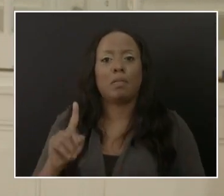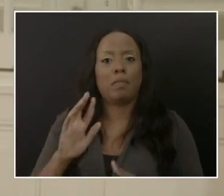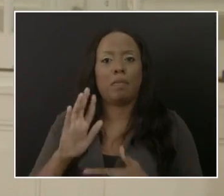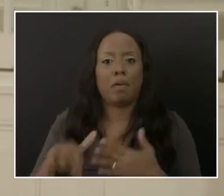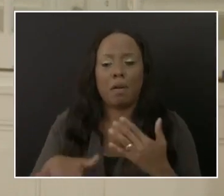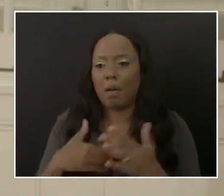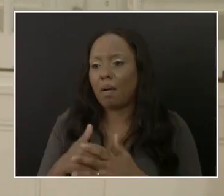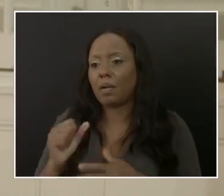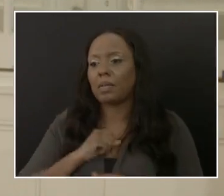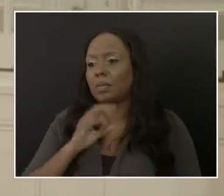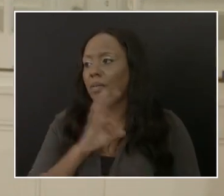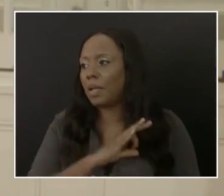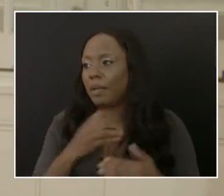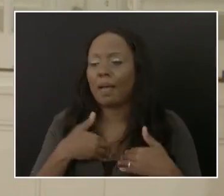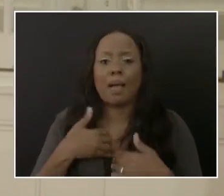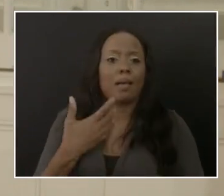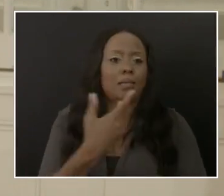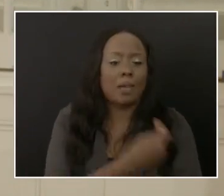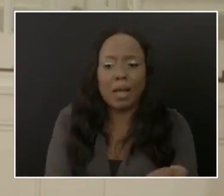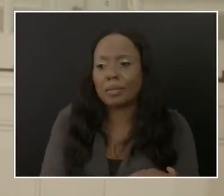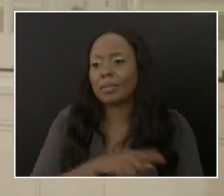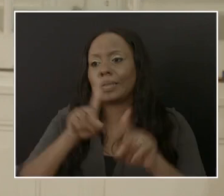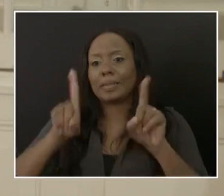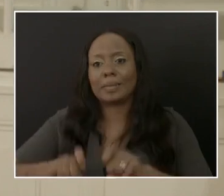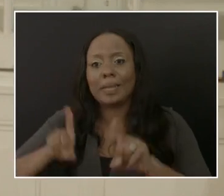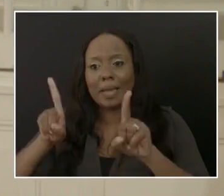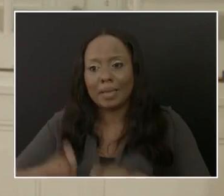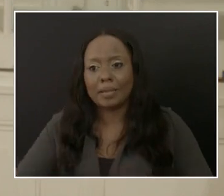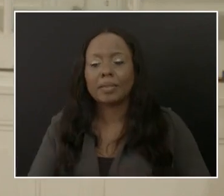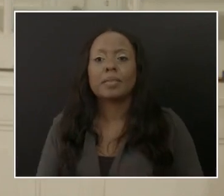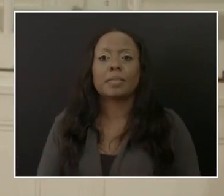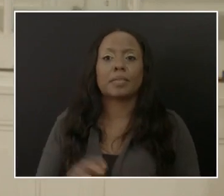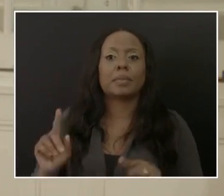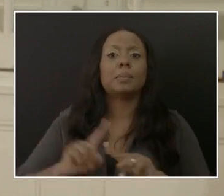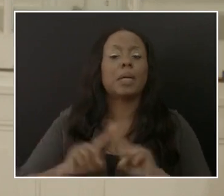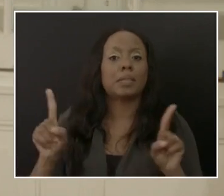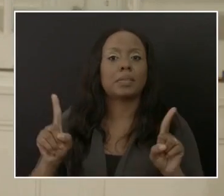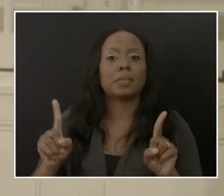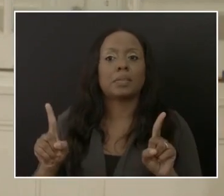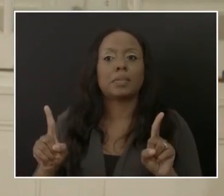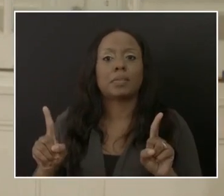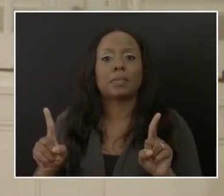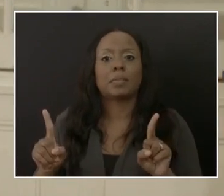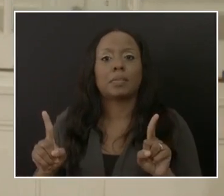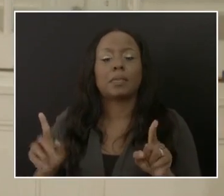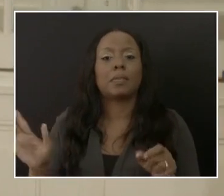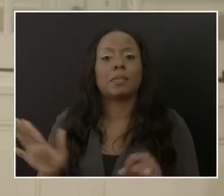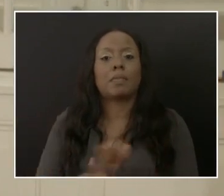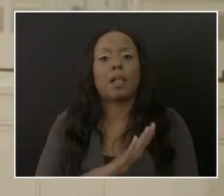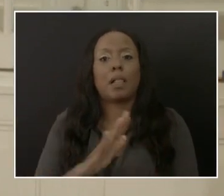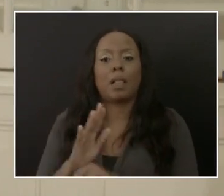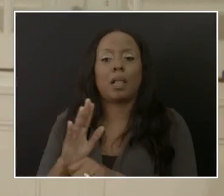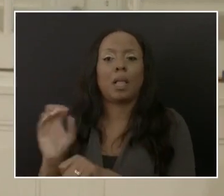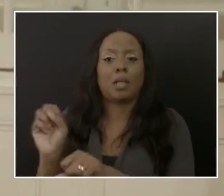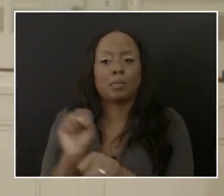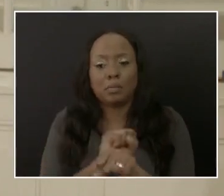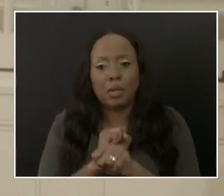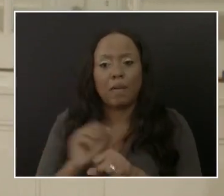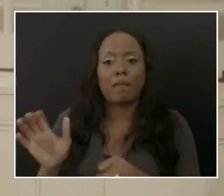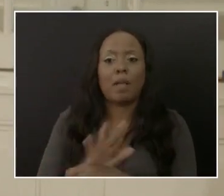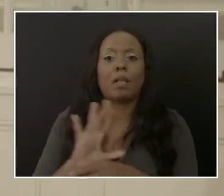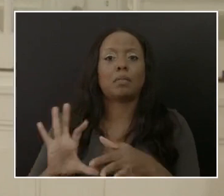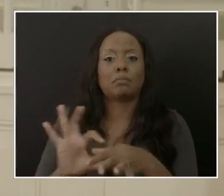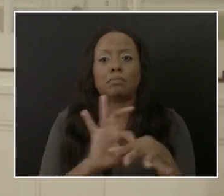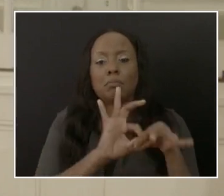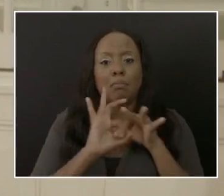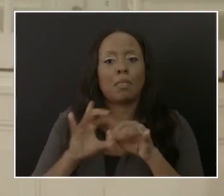vaccines and to be tested. But I just would like to let you know that we have had full cooperation from the